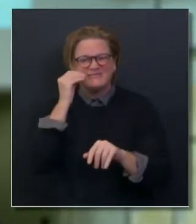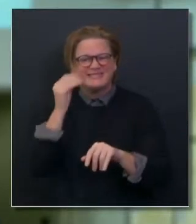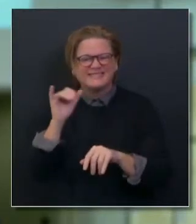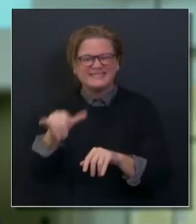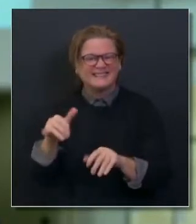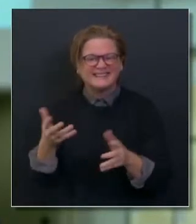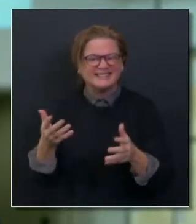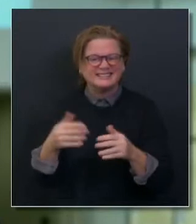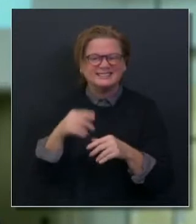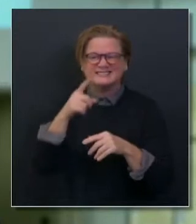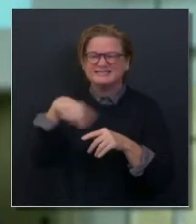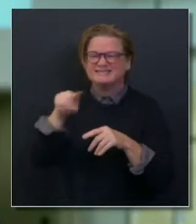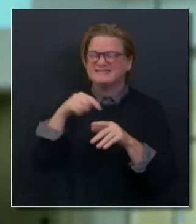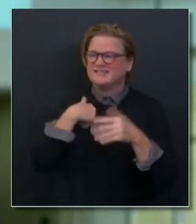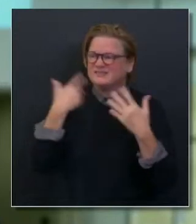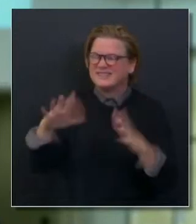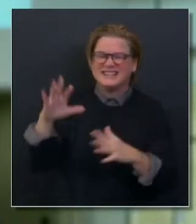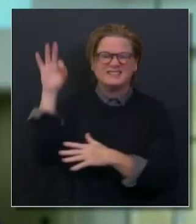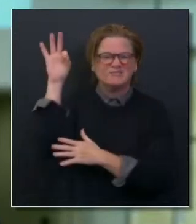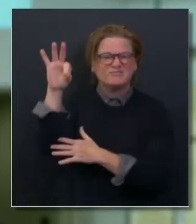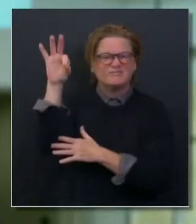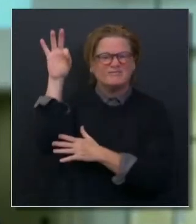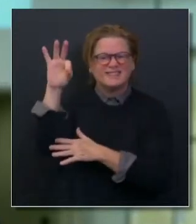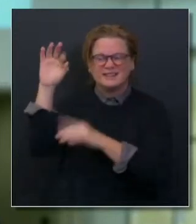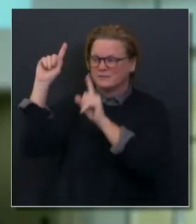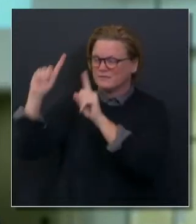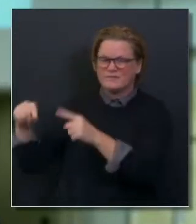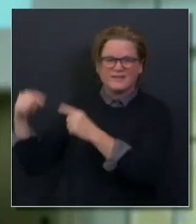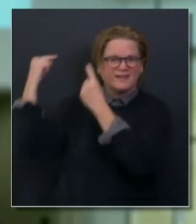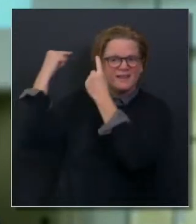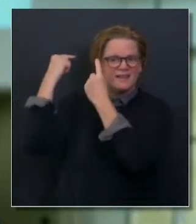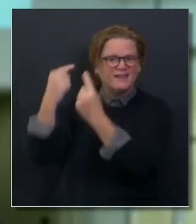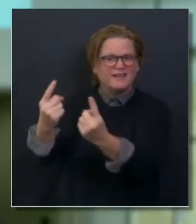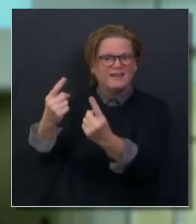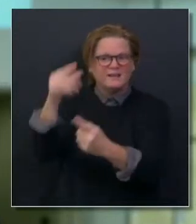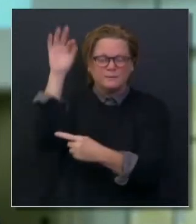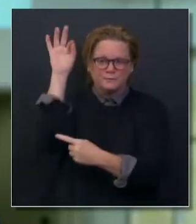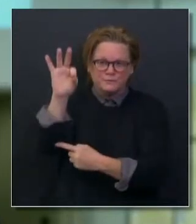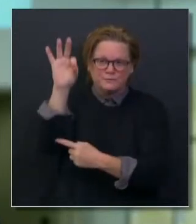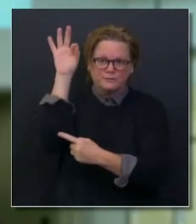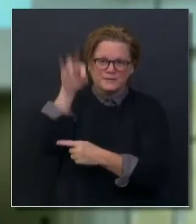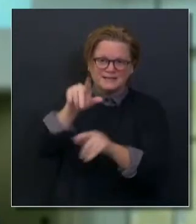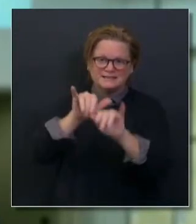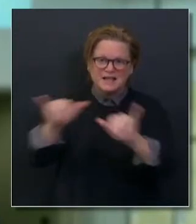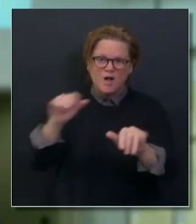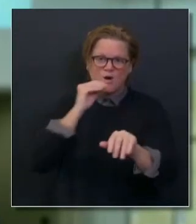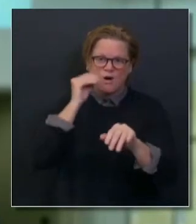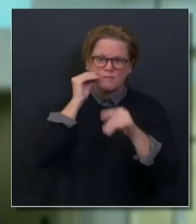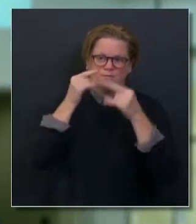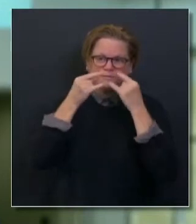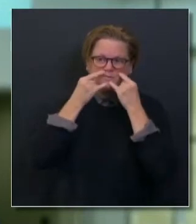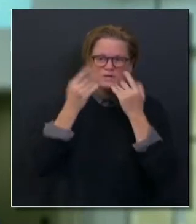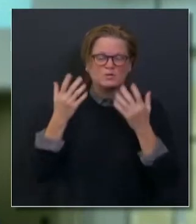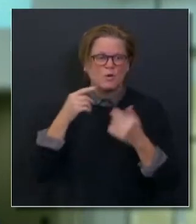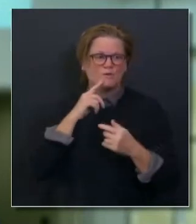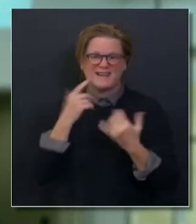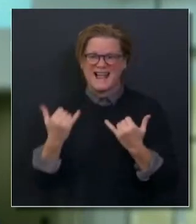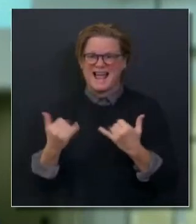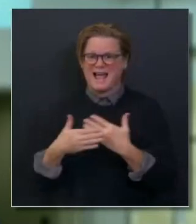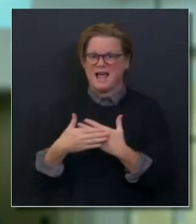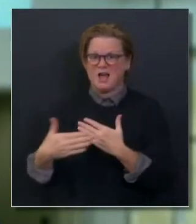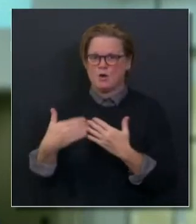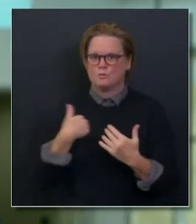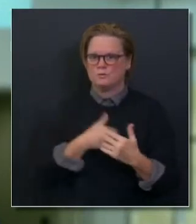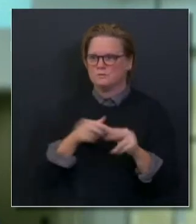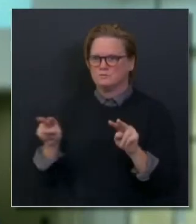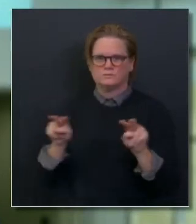many, many weeks, but anticipating really some challenges in the next two weeks, bringing on additional staff, that's goal number one.